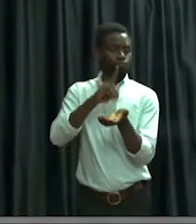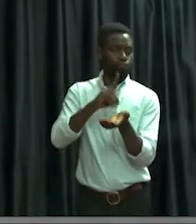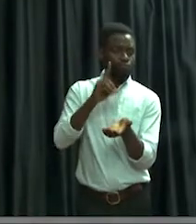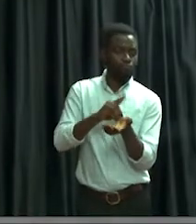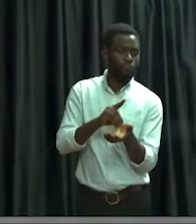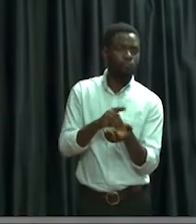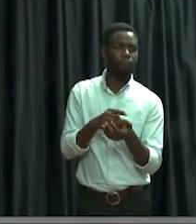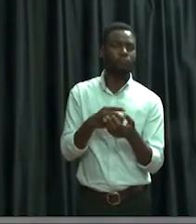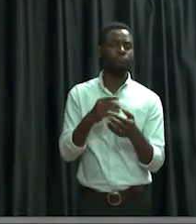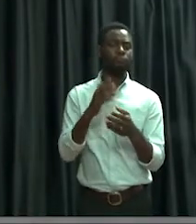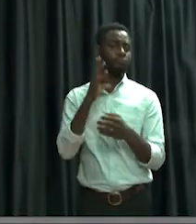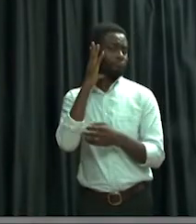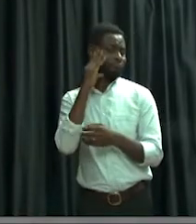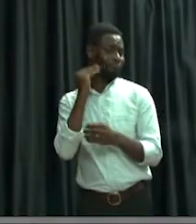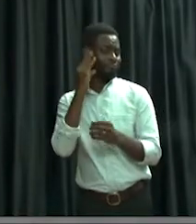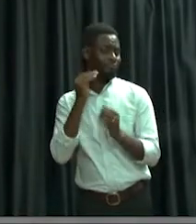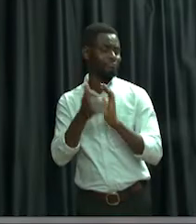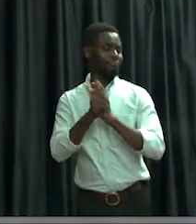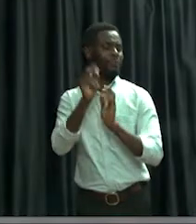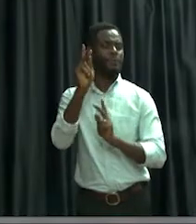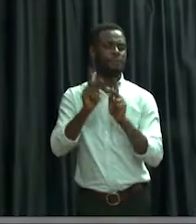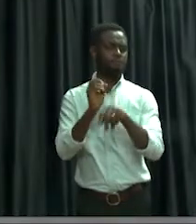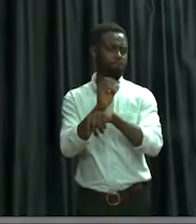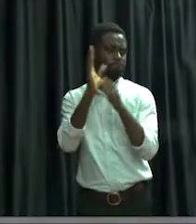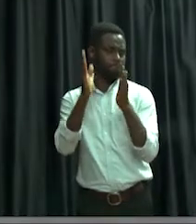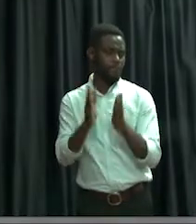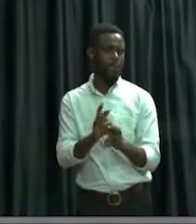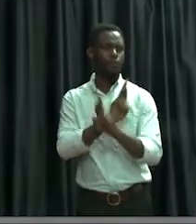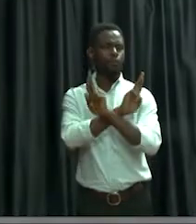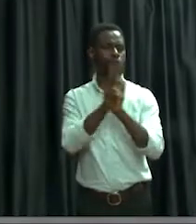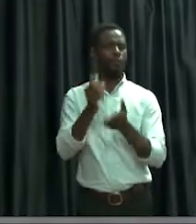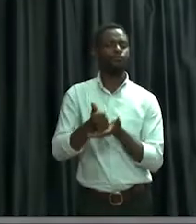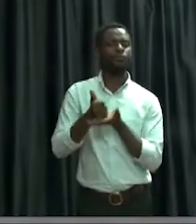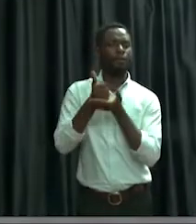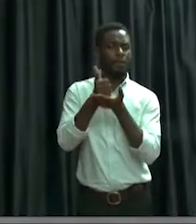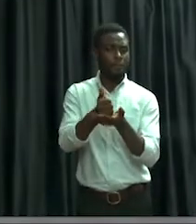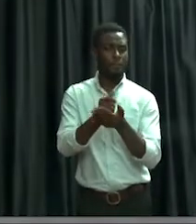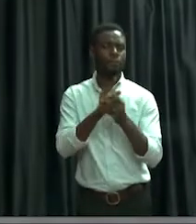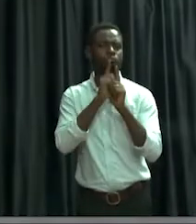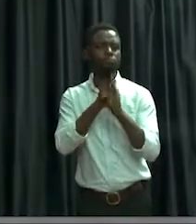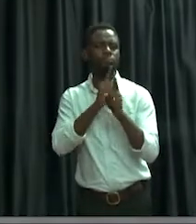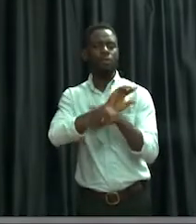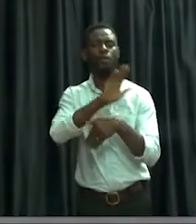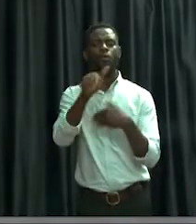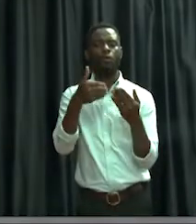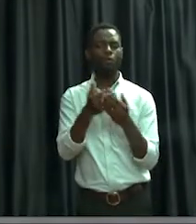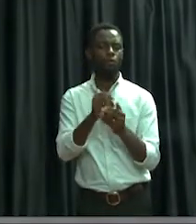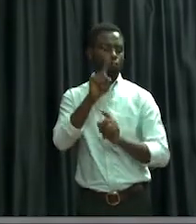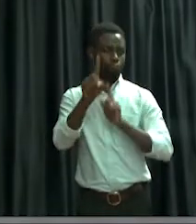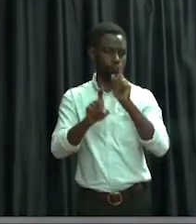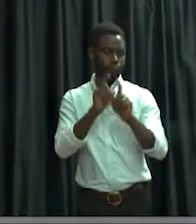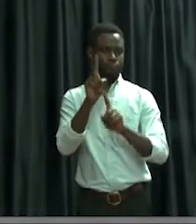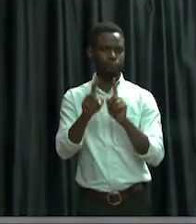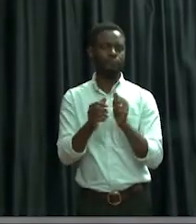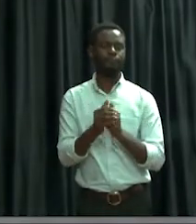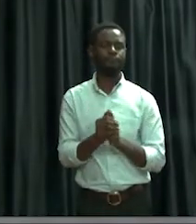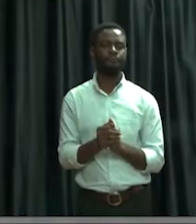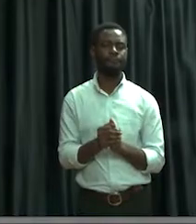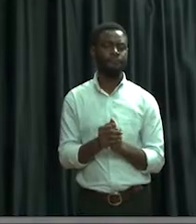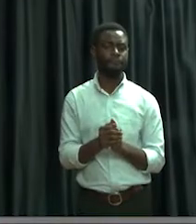psychologists, experts, and counselors on standby to assist you and to respond to your